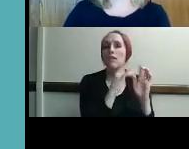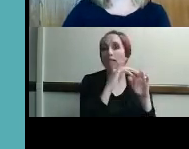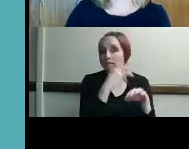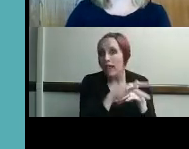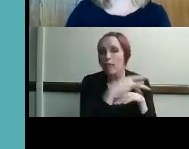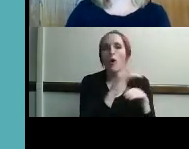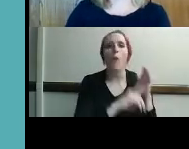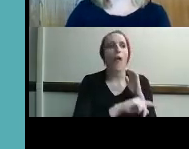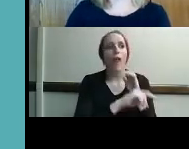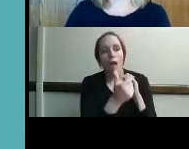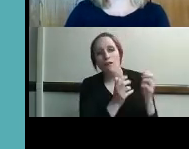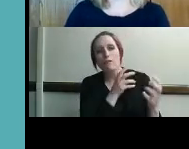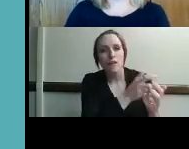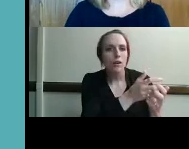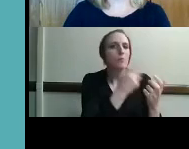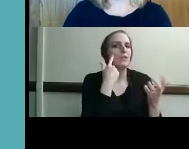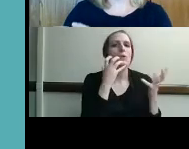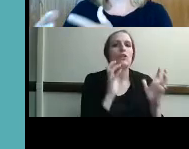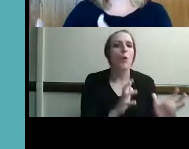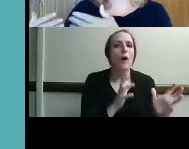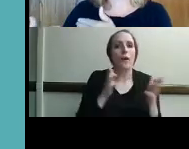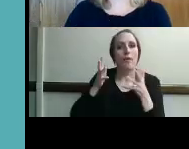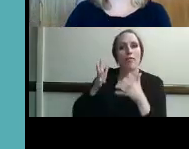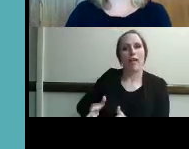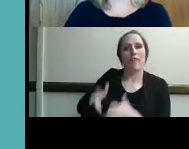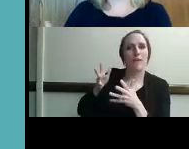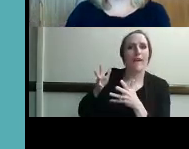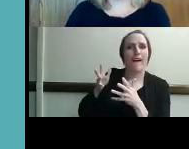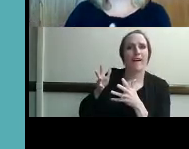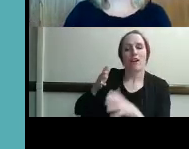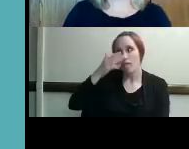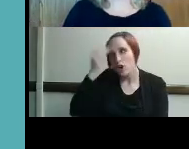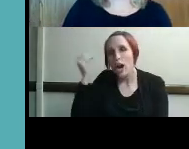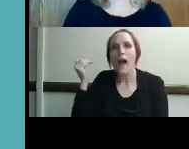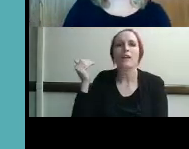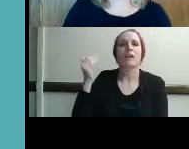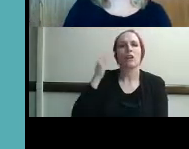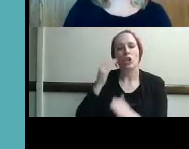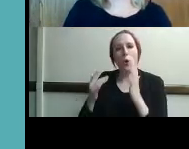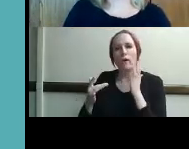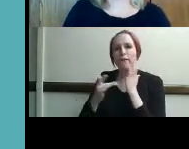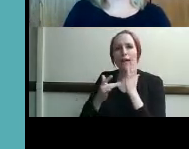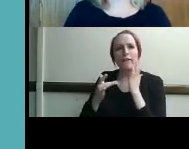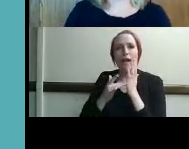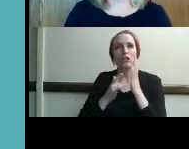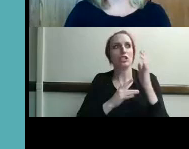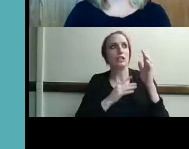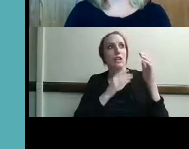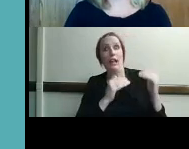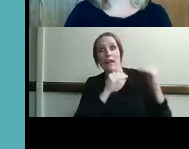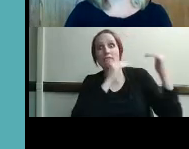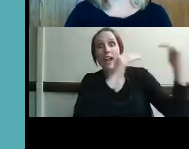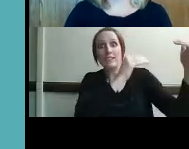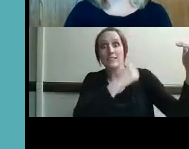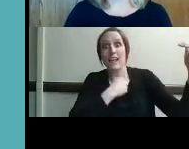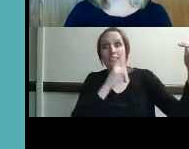so that they don't get left behind or forgotten or that the technology gets past them and then they're stuck with old equipment so